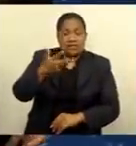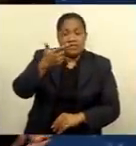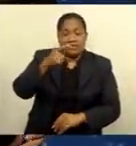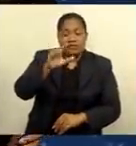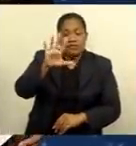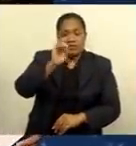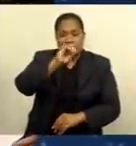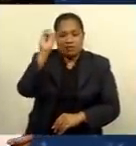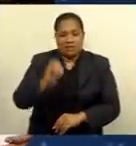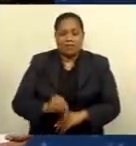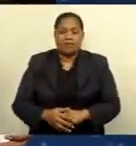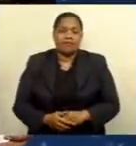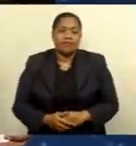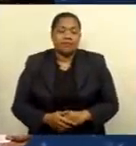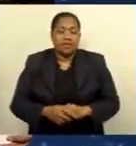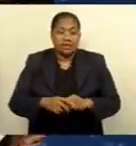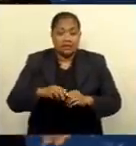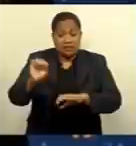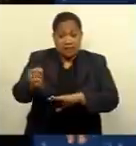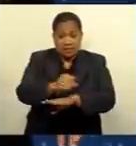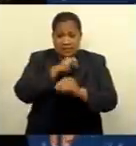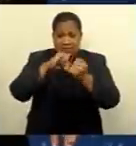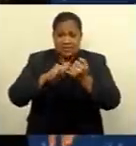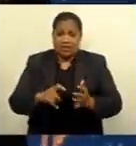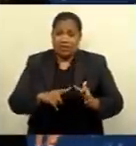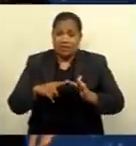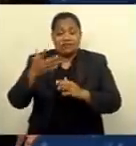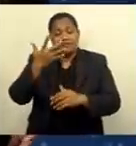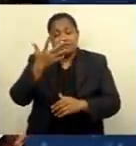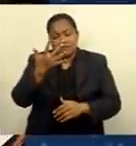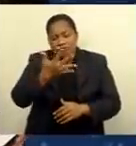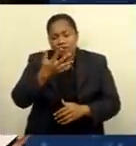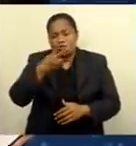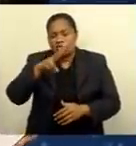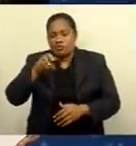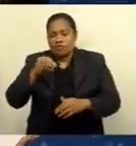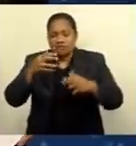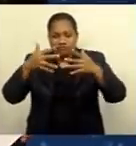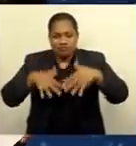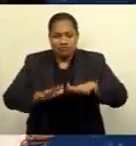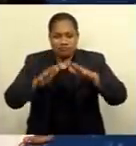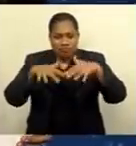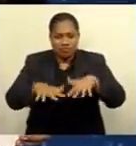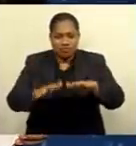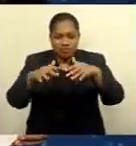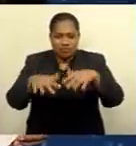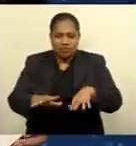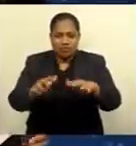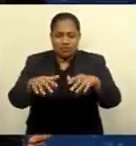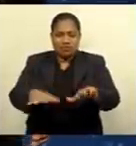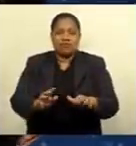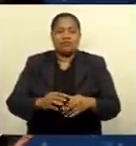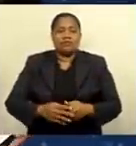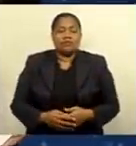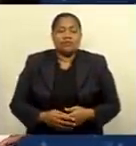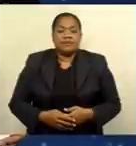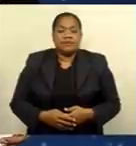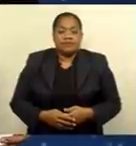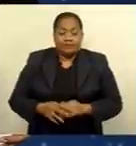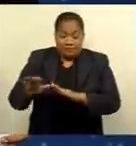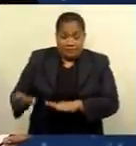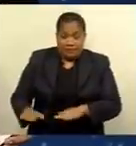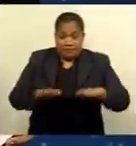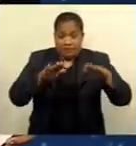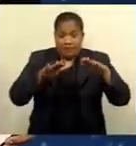At sea, southeast winds 15 to 20 knots, moderate to rough seas. Moderate southerly swells. The next high tide